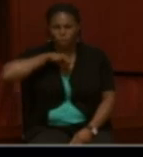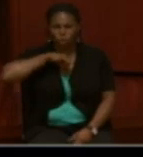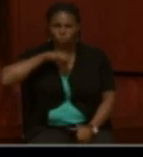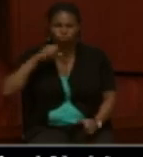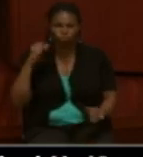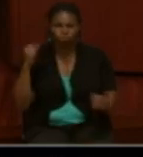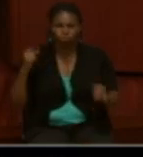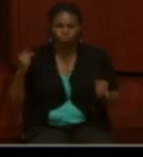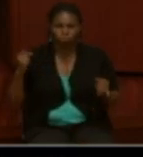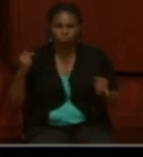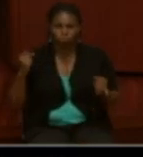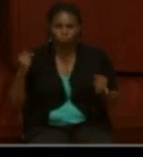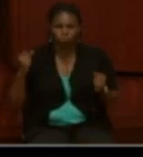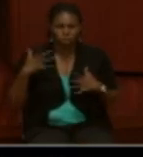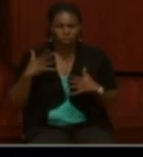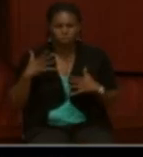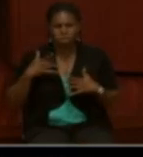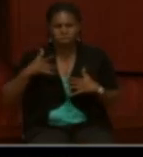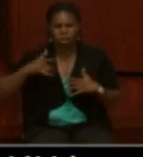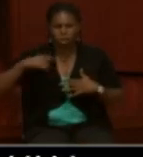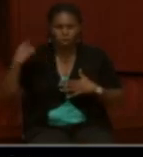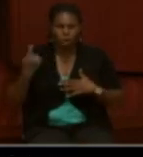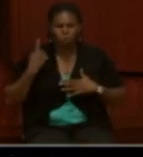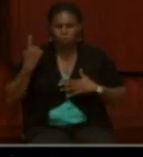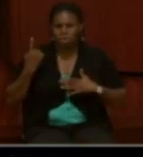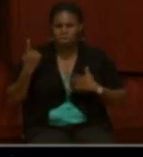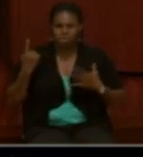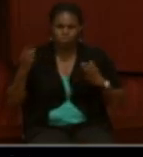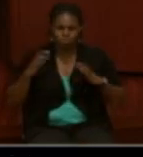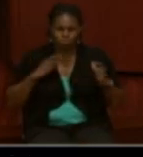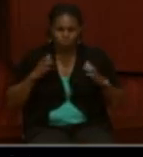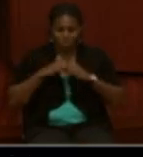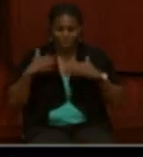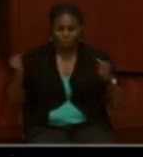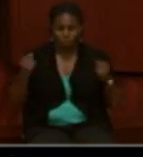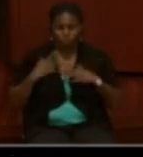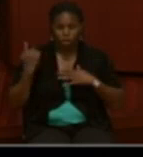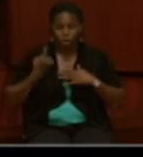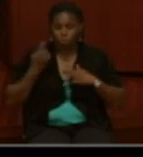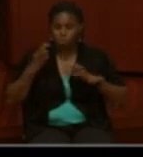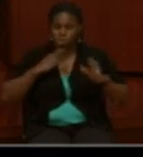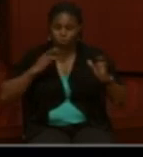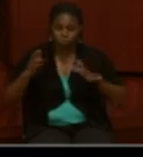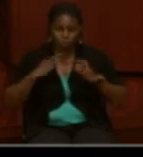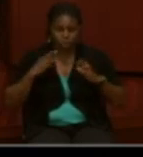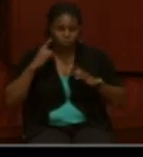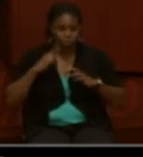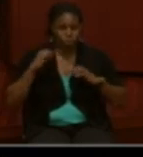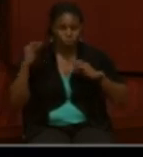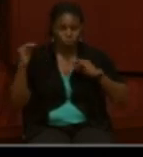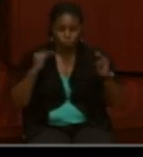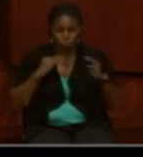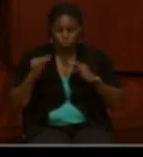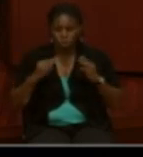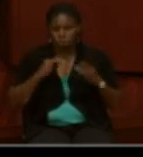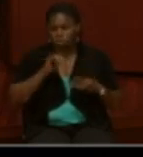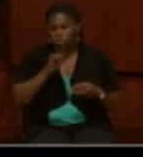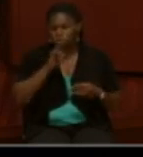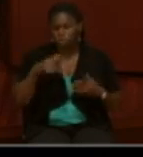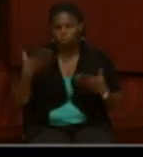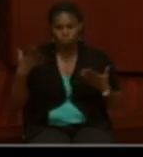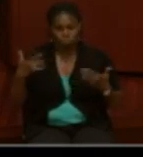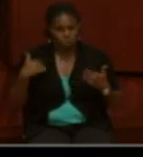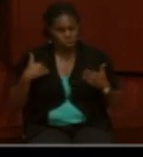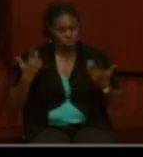soldier, always ready for duty. And I think the date of death was July 17. So right away we already have a